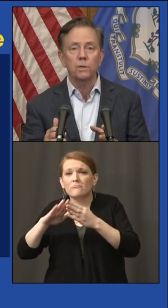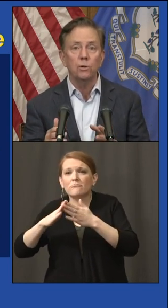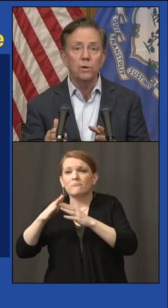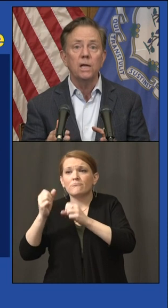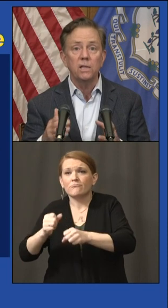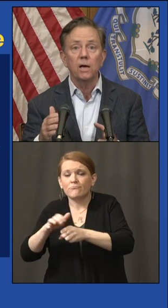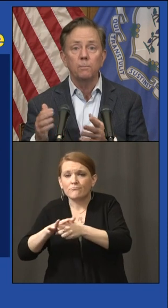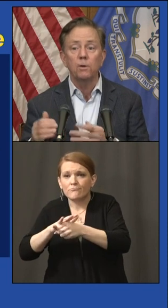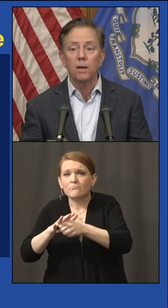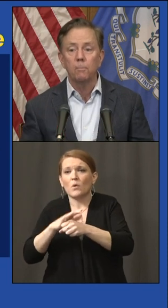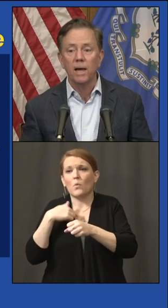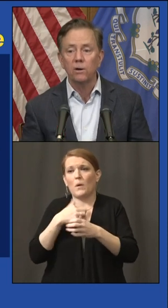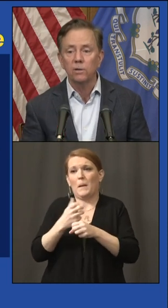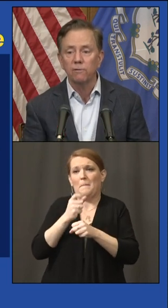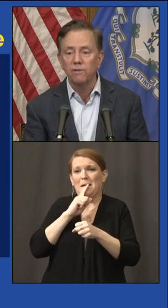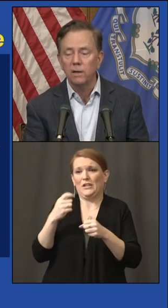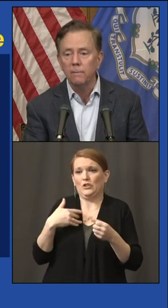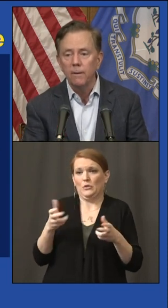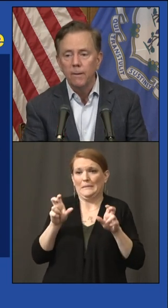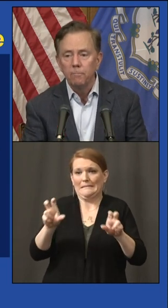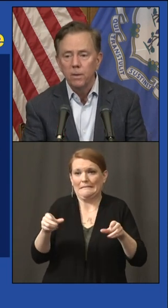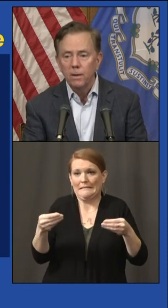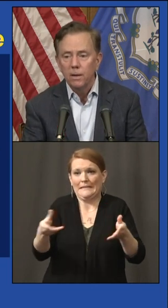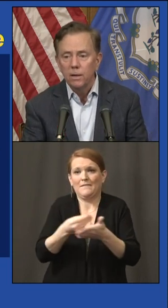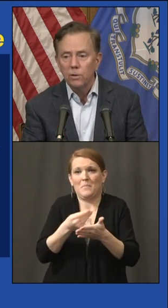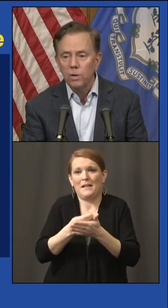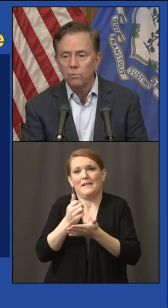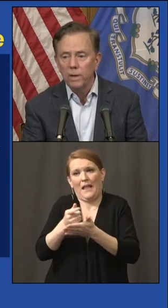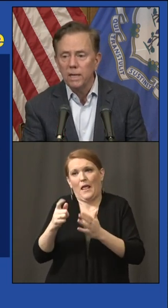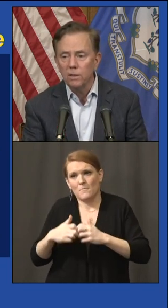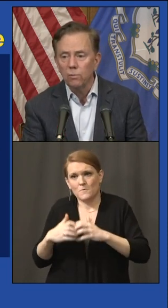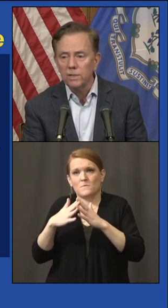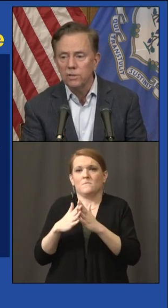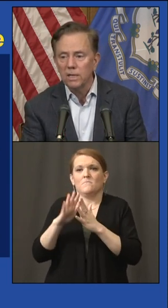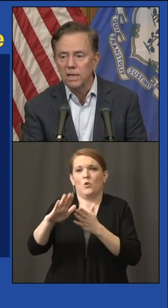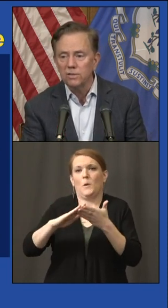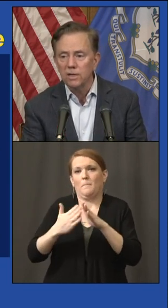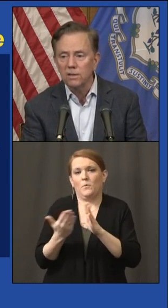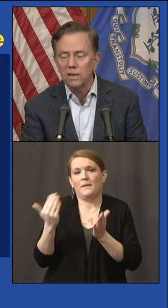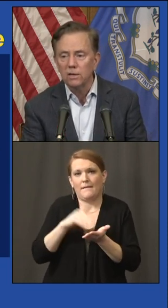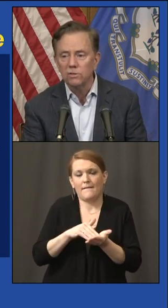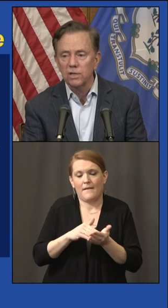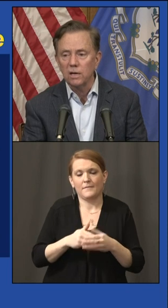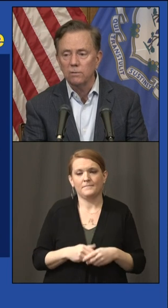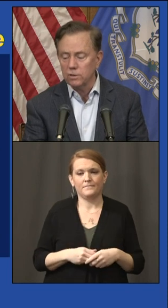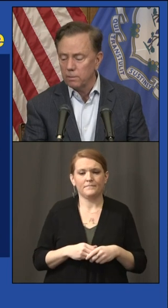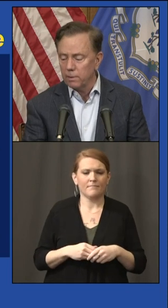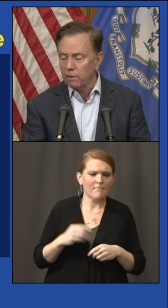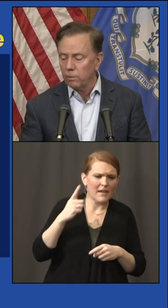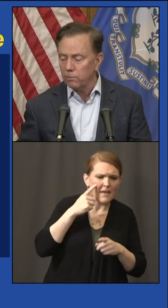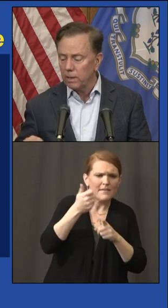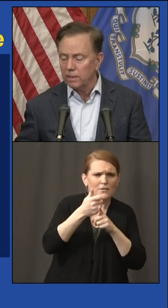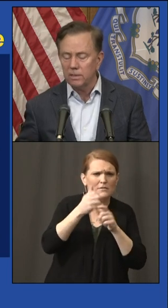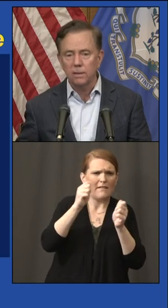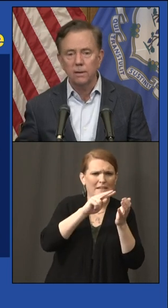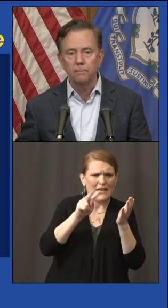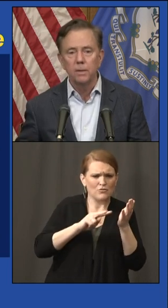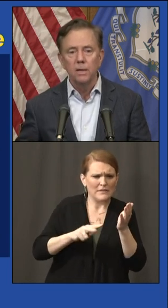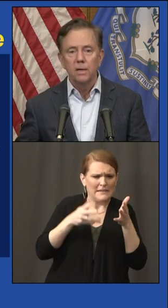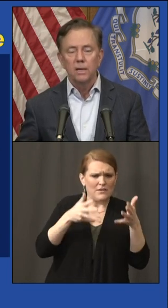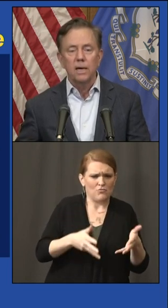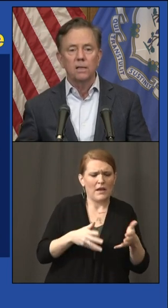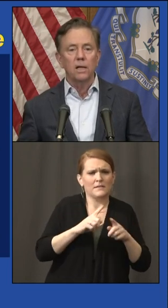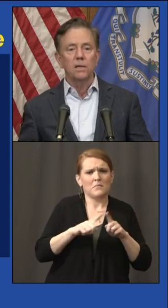investment you need to help you get back on your feet. You can read the rest of these, I think, yourselves. But I really would like to